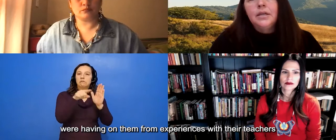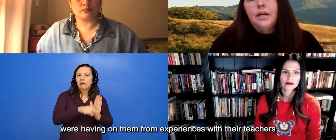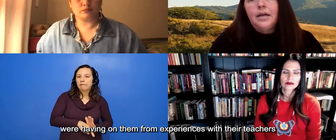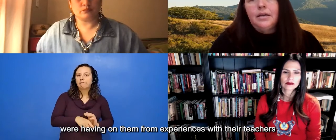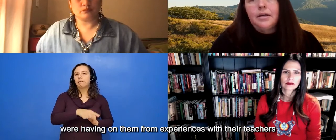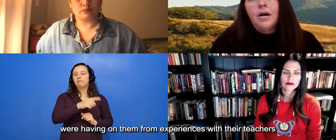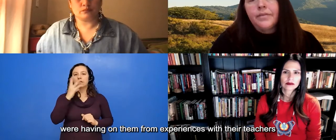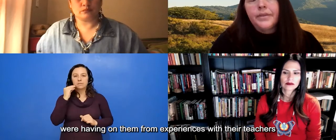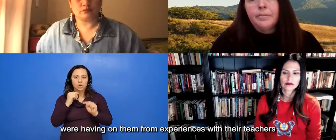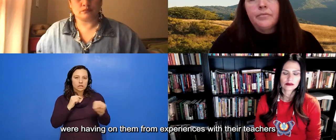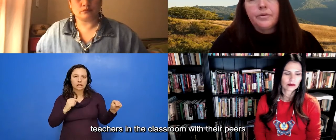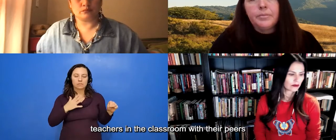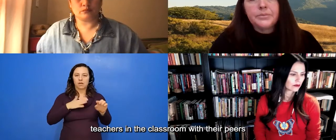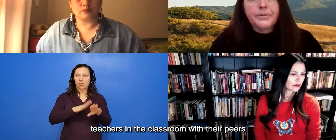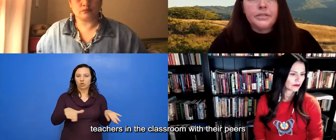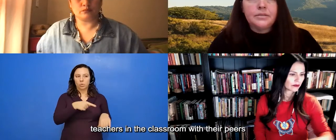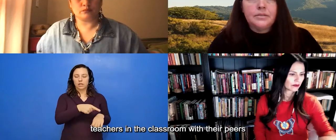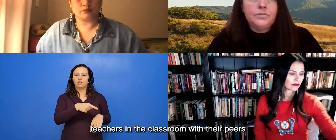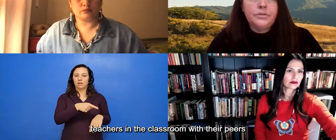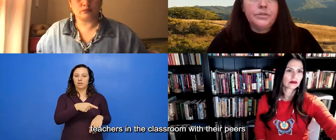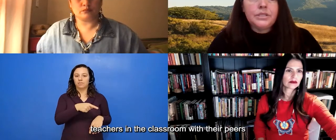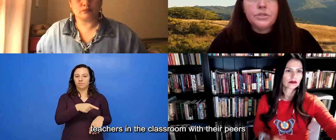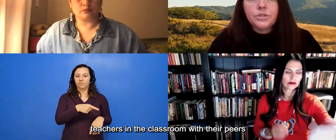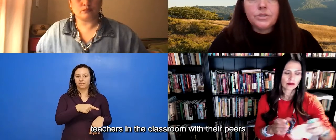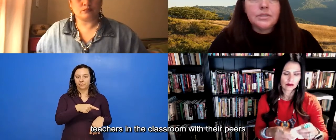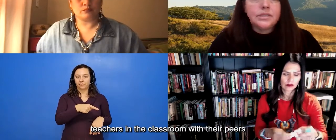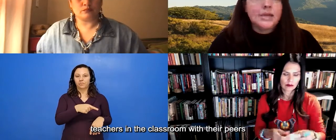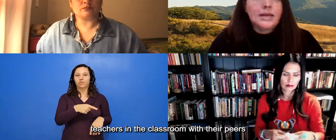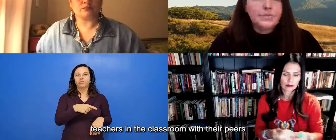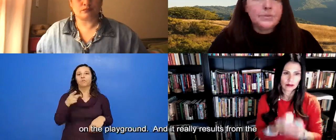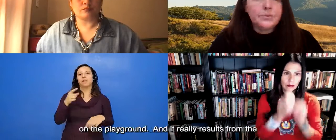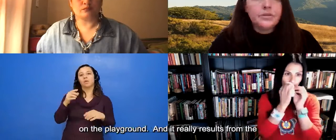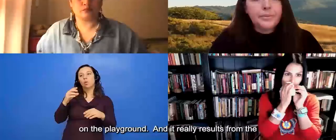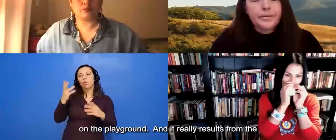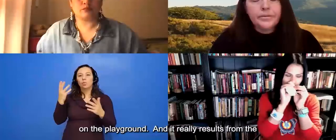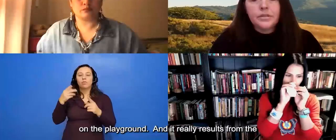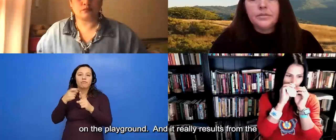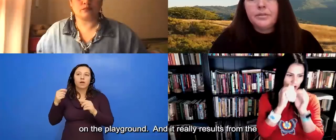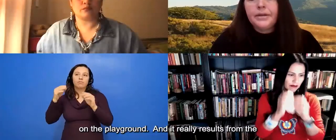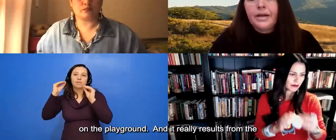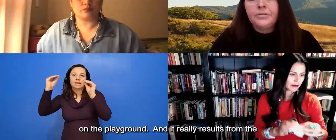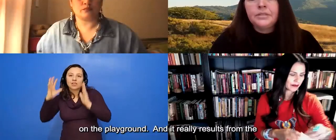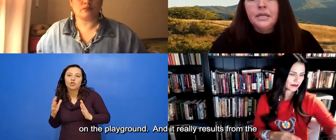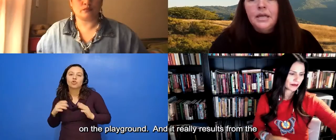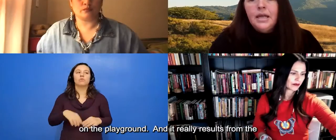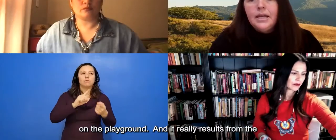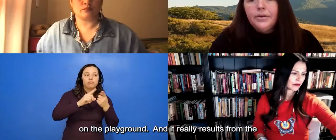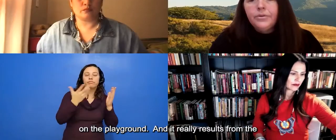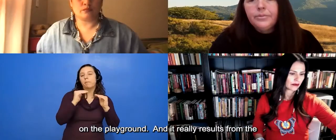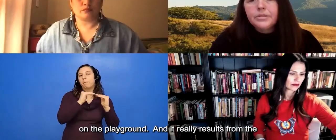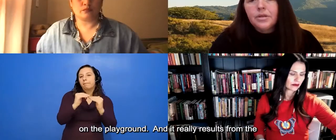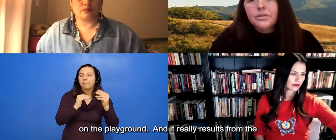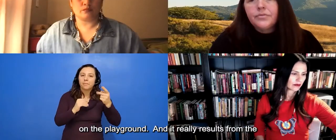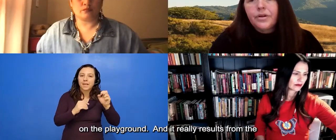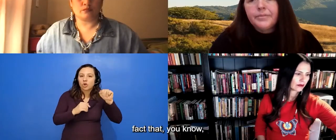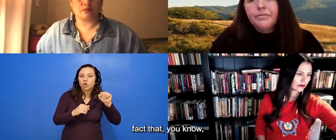on them from experiences with their teachers in the classroom, with their peers on the playground. And